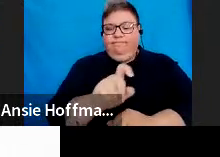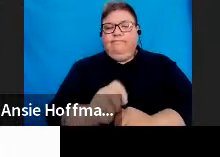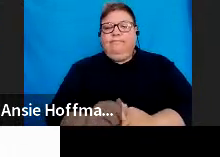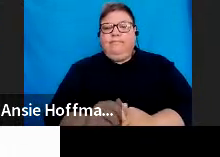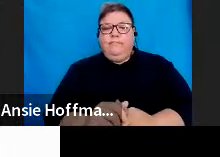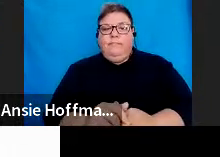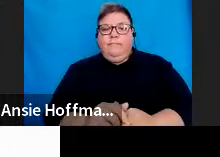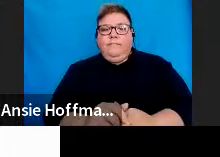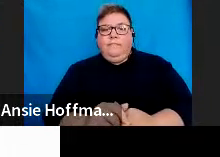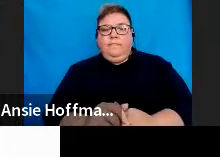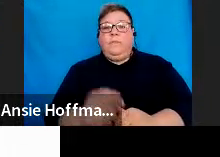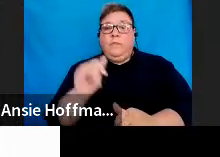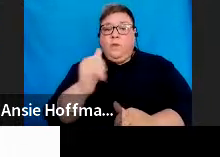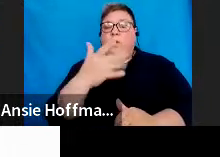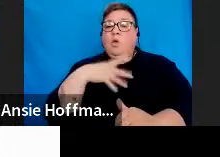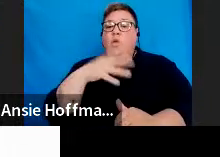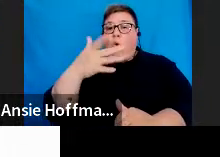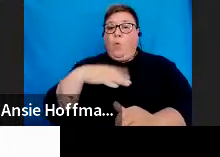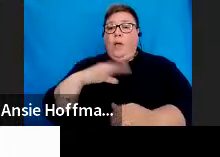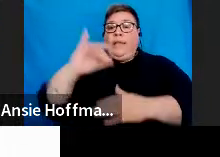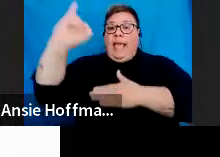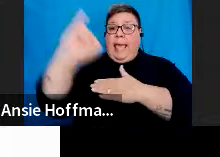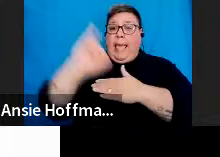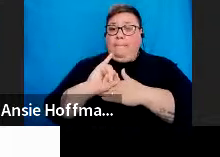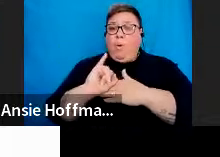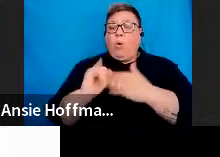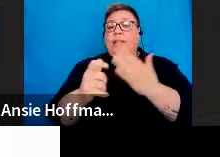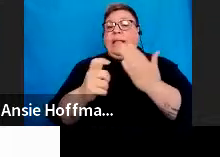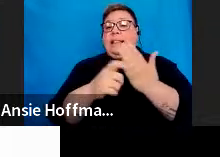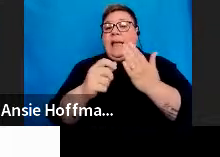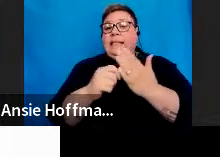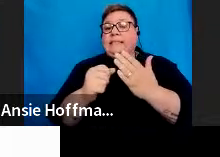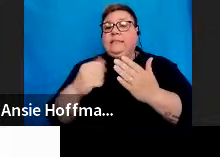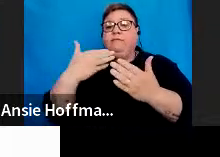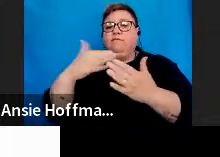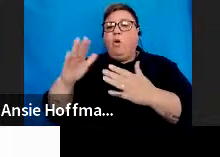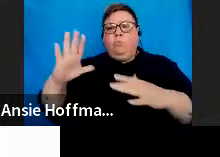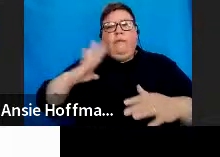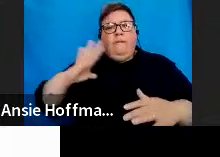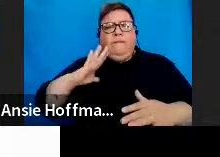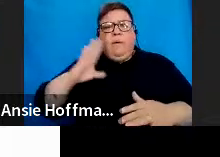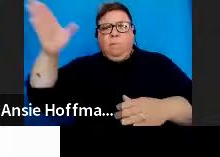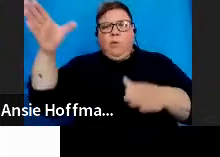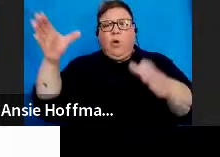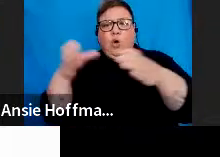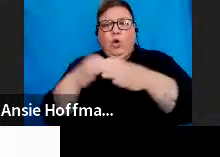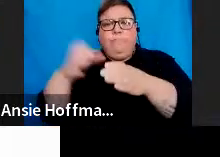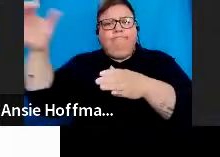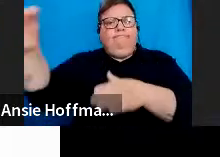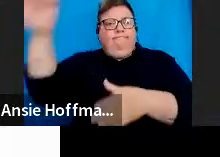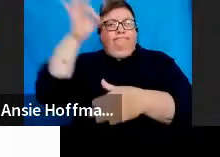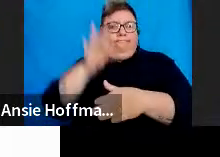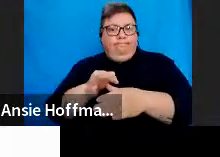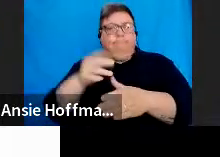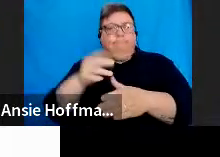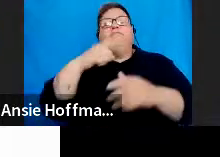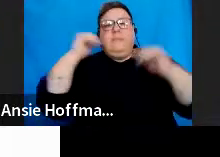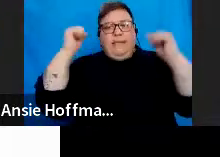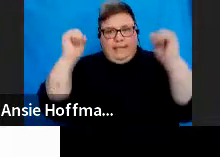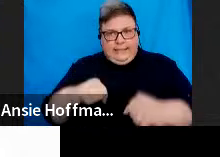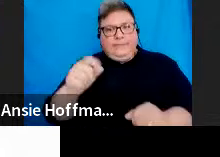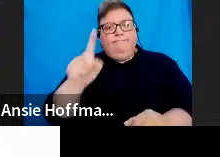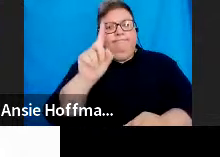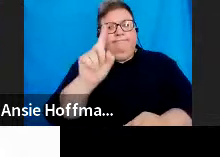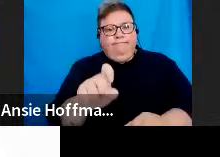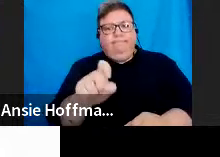want to import taxpayers from an existing group? This is where you'd go and select yes and then click on add and a